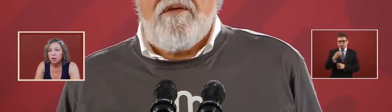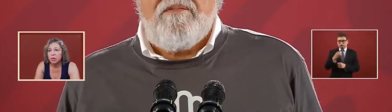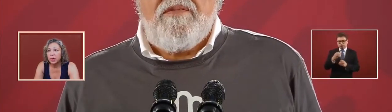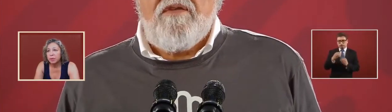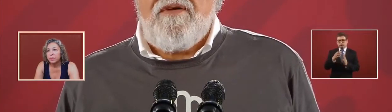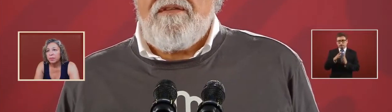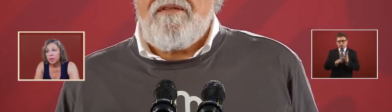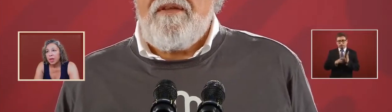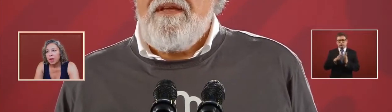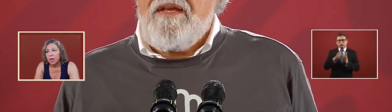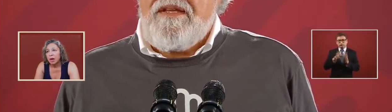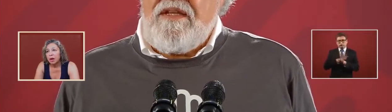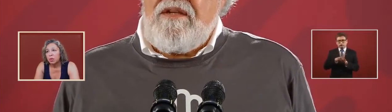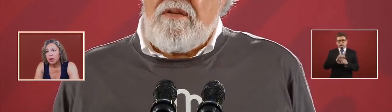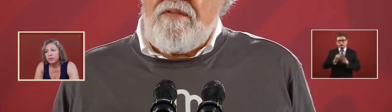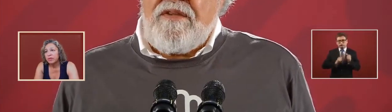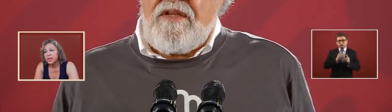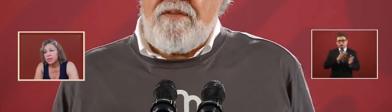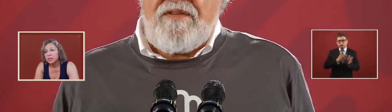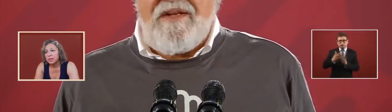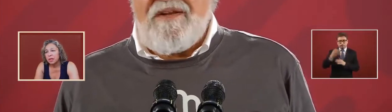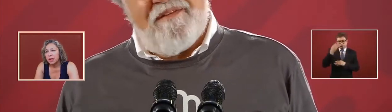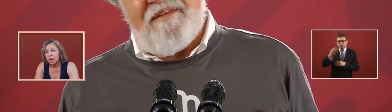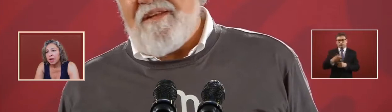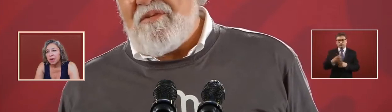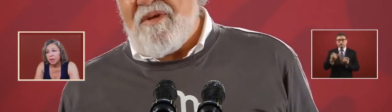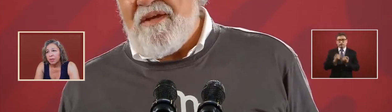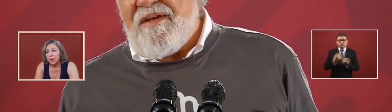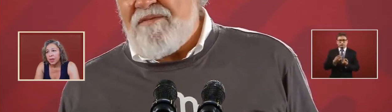of october uh wearing faces